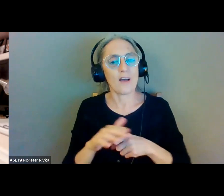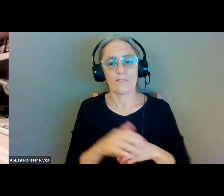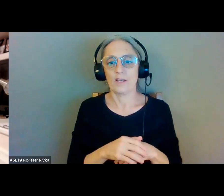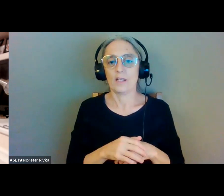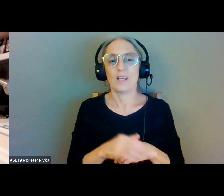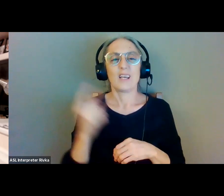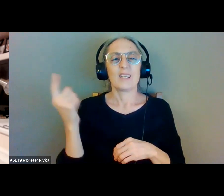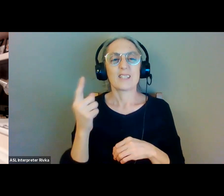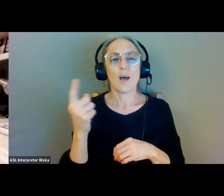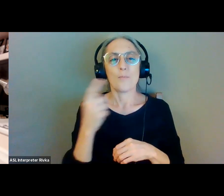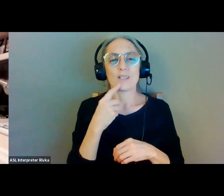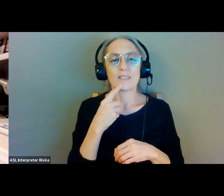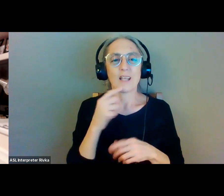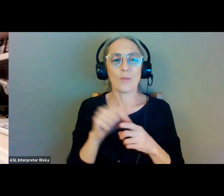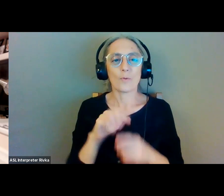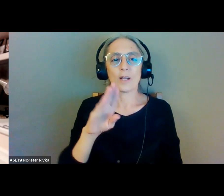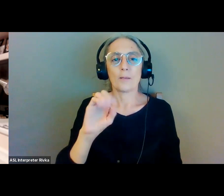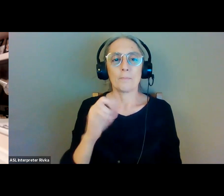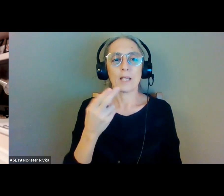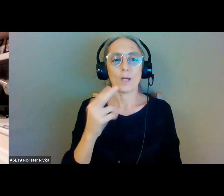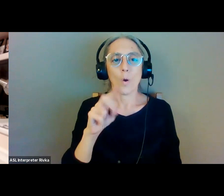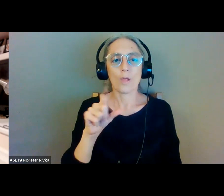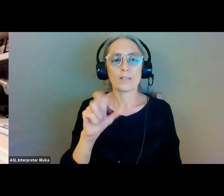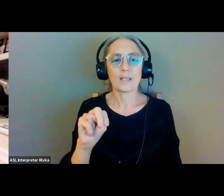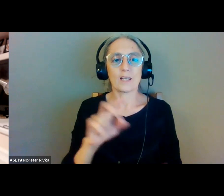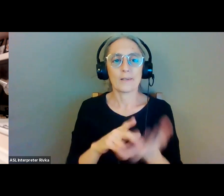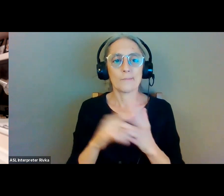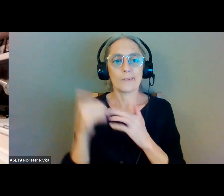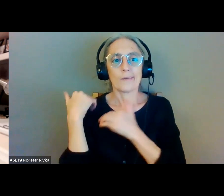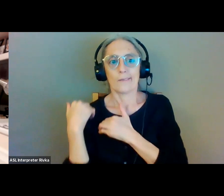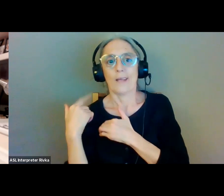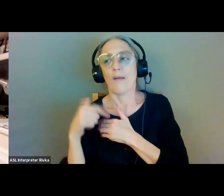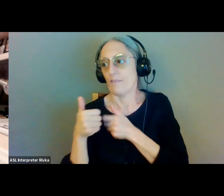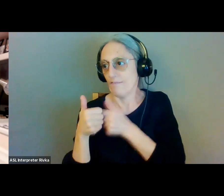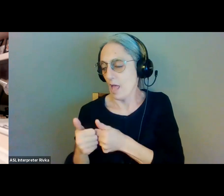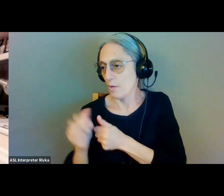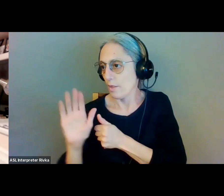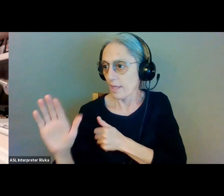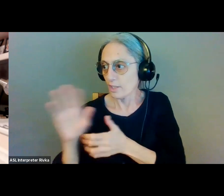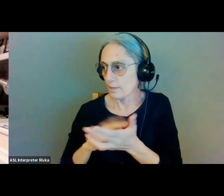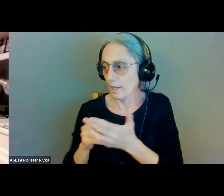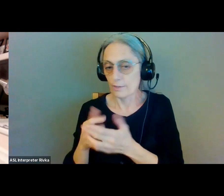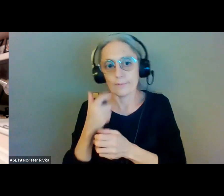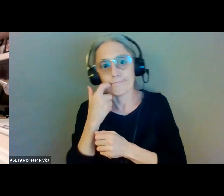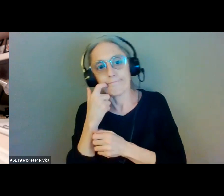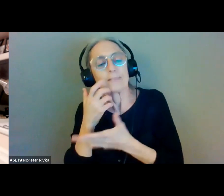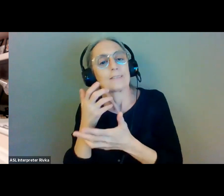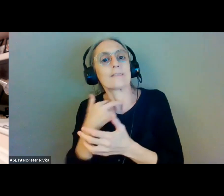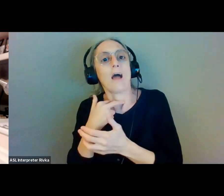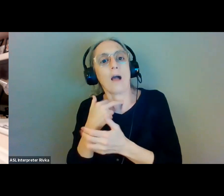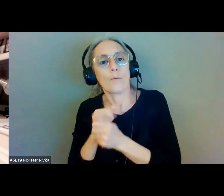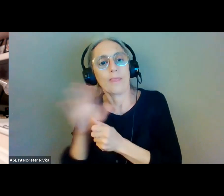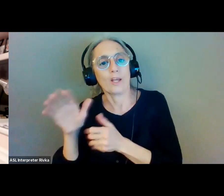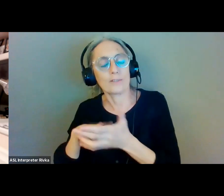beholden and yes you can be kind of beholden either to their schedules or to their where they're interested in going um